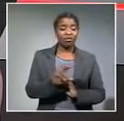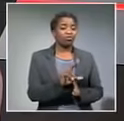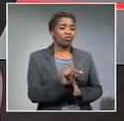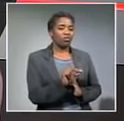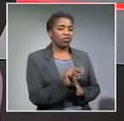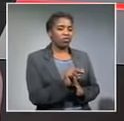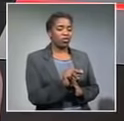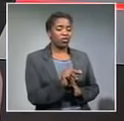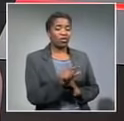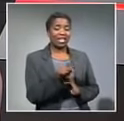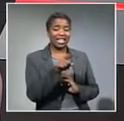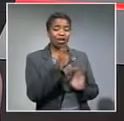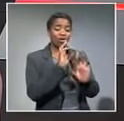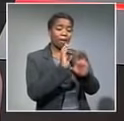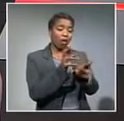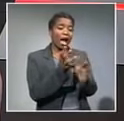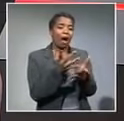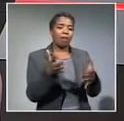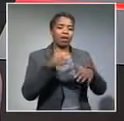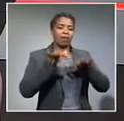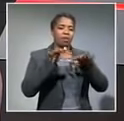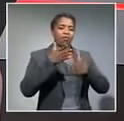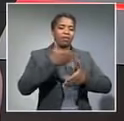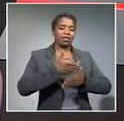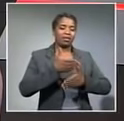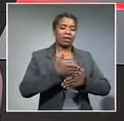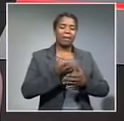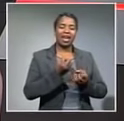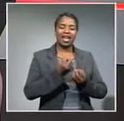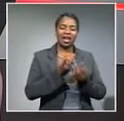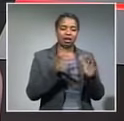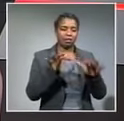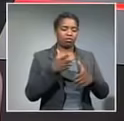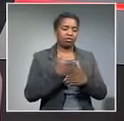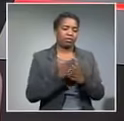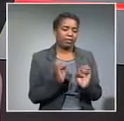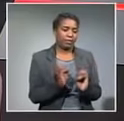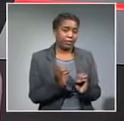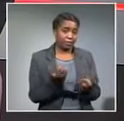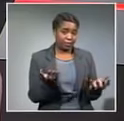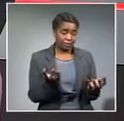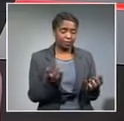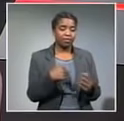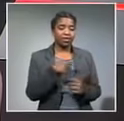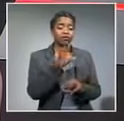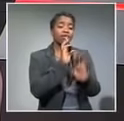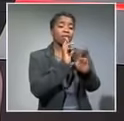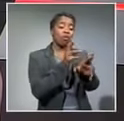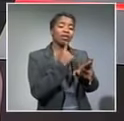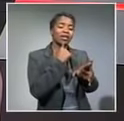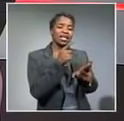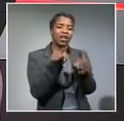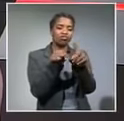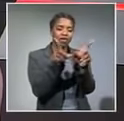employment statistics report it comes out quarterly not unemployment what this report does is tells you uh sally how the different